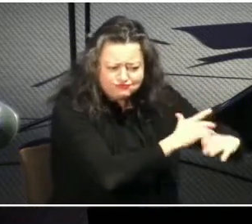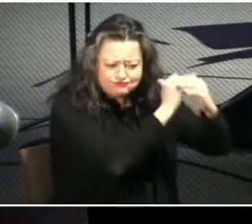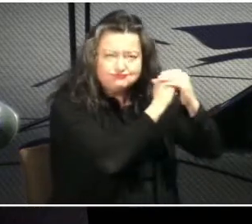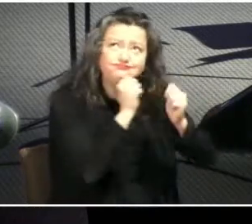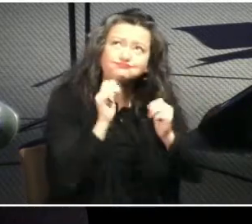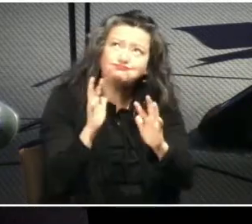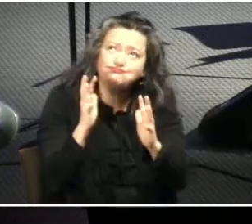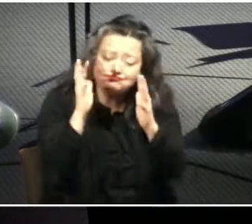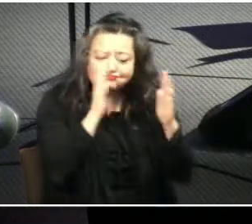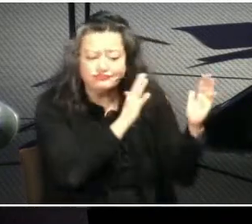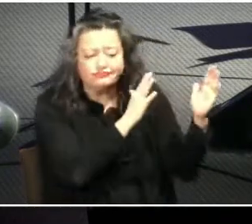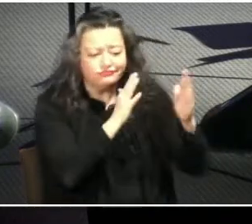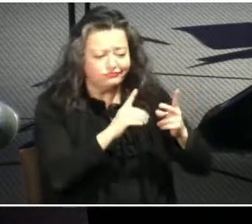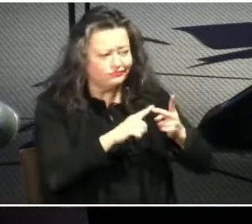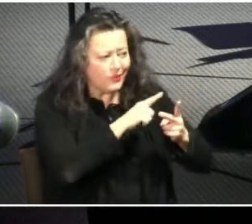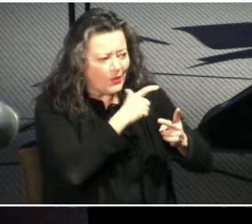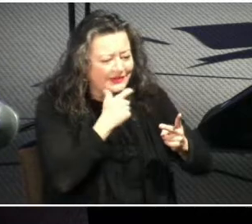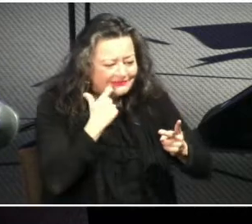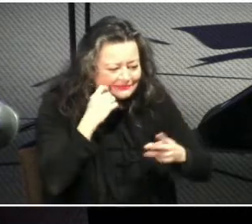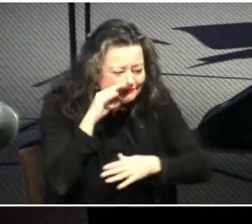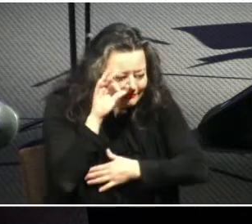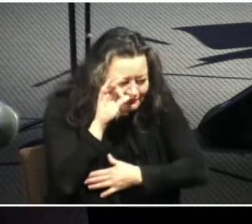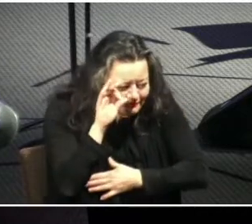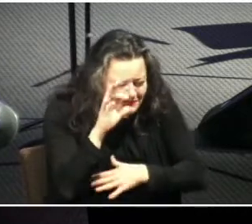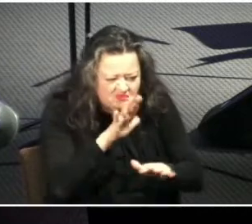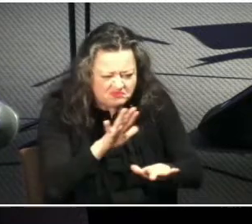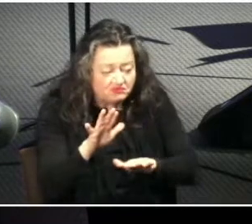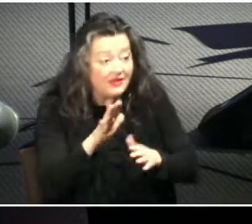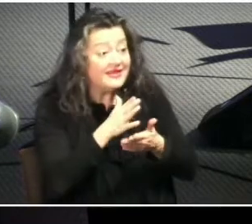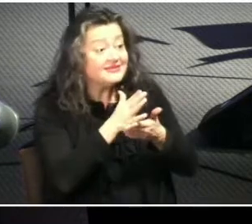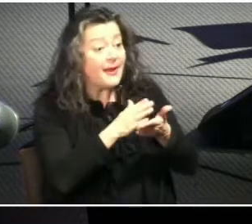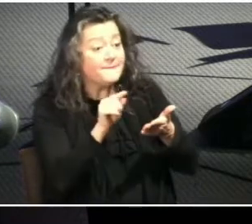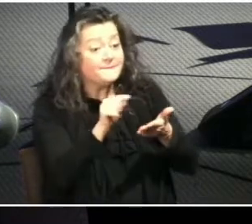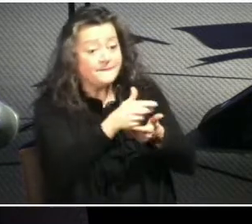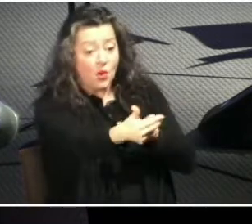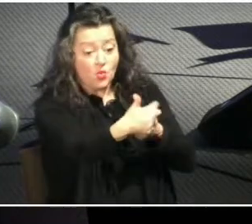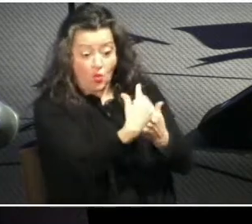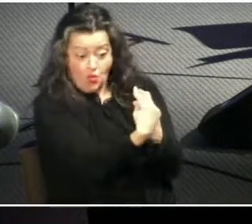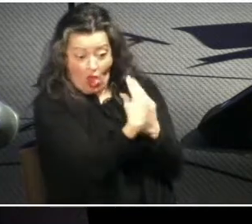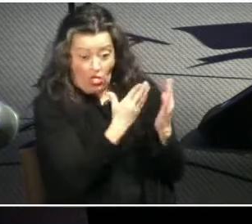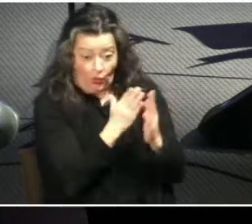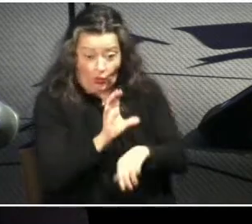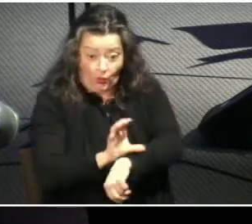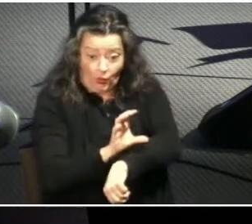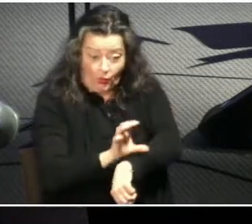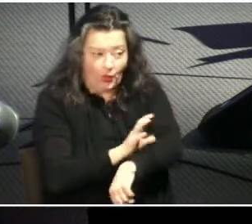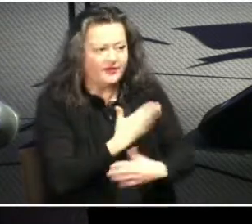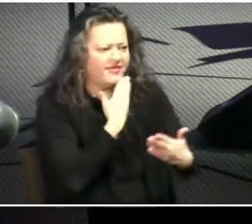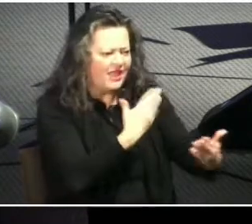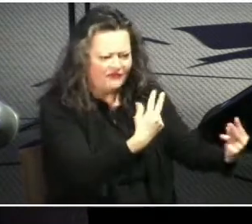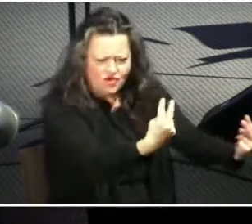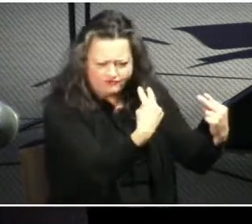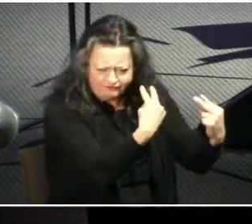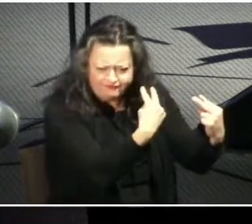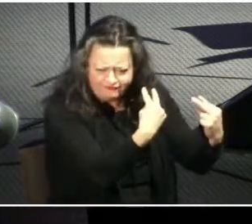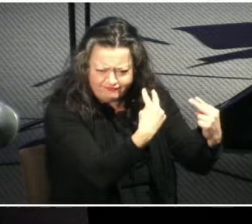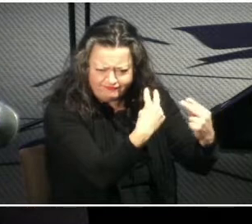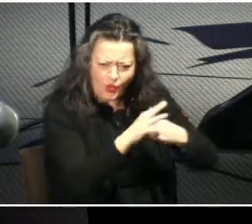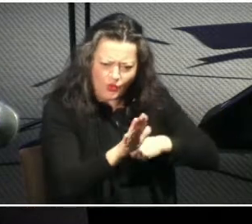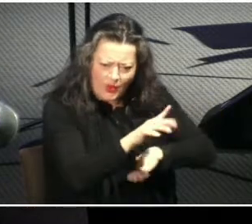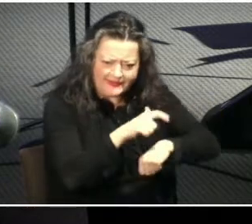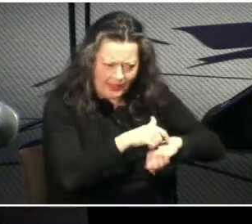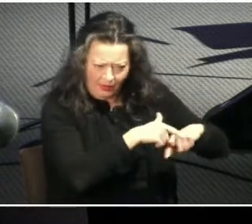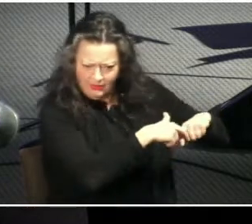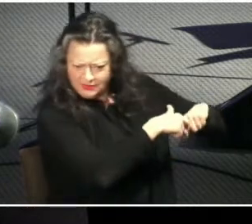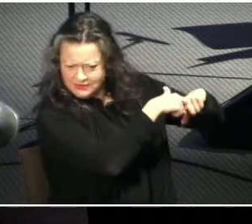i want to thank those of you who are joining us online as well and thank you for giving us some of your time as